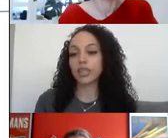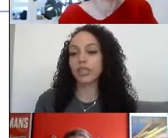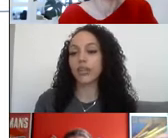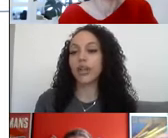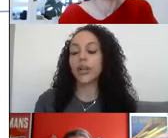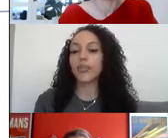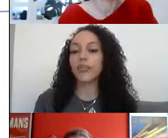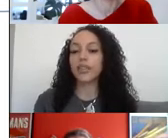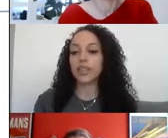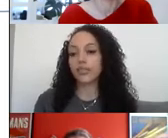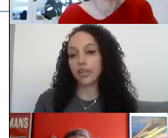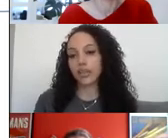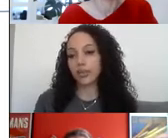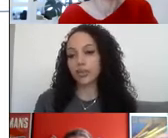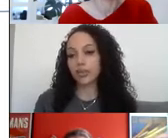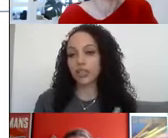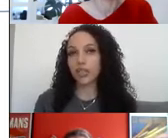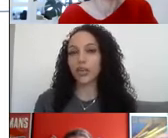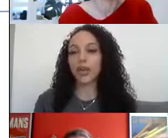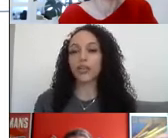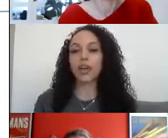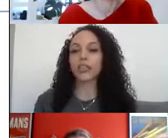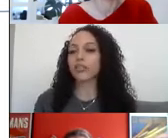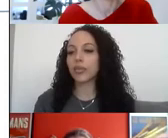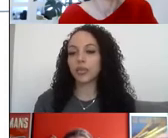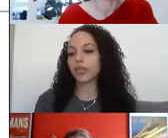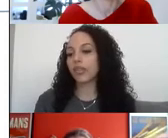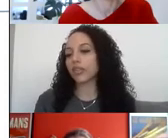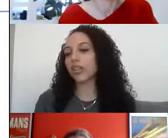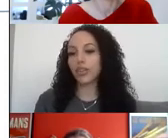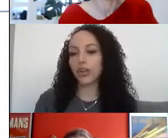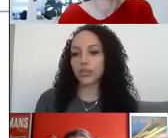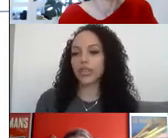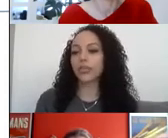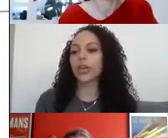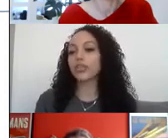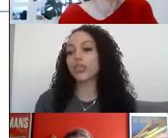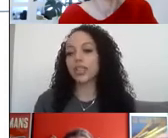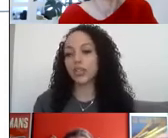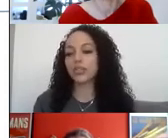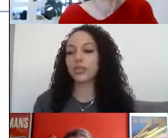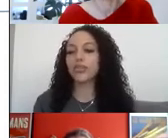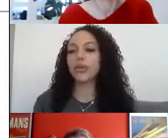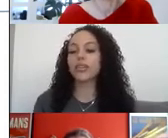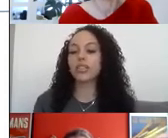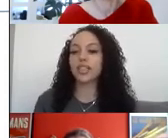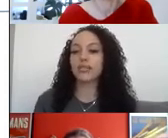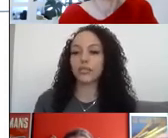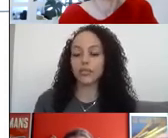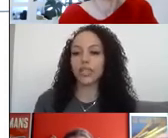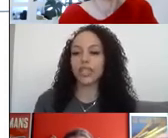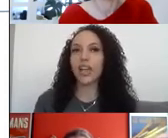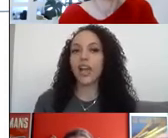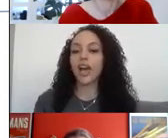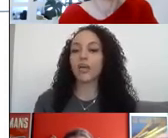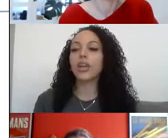activity. Now, this is very important because I don't know about you, but I don't remember what I've done kind of last week, nevermind two years ago. So if you are selected